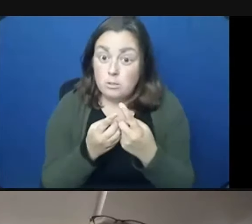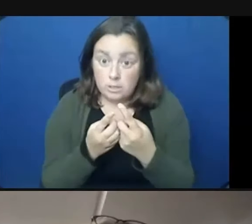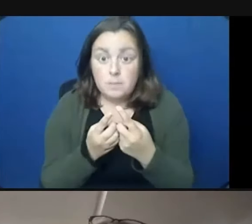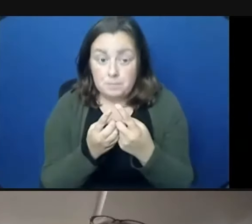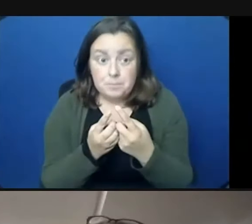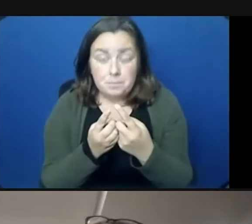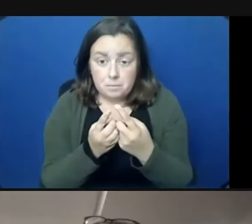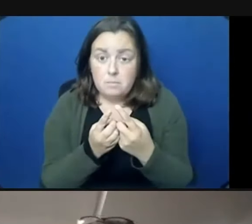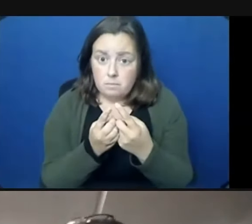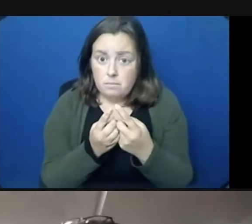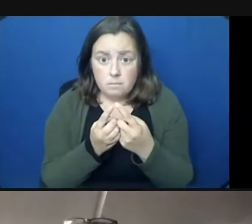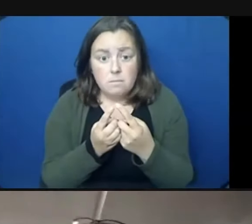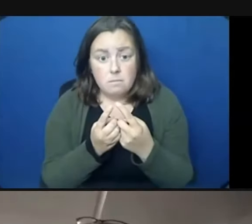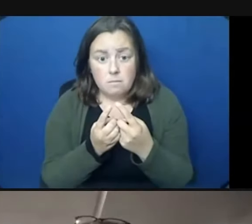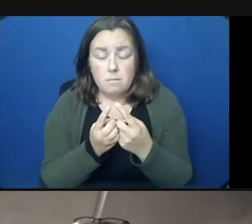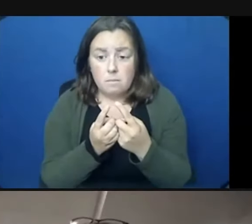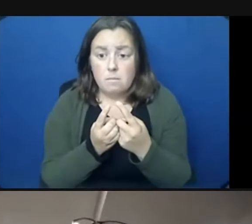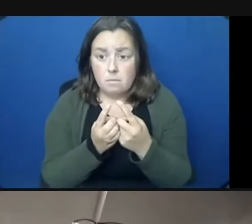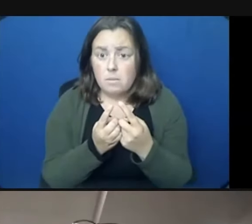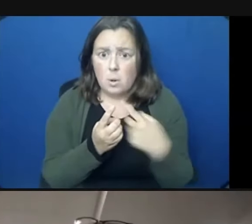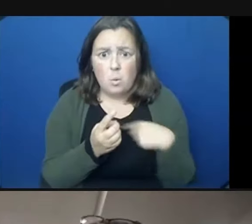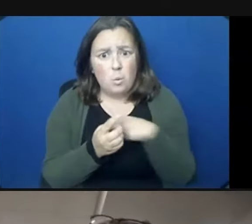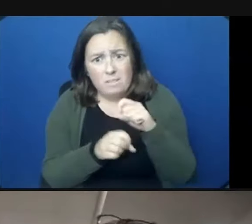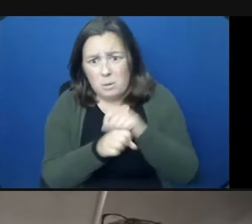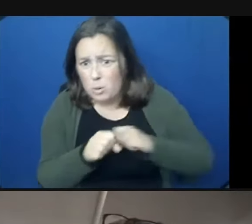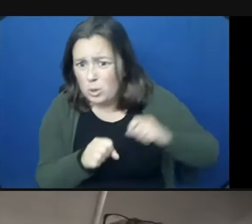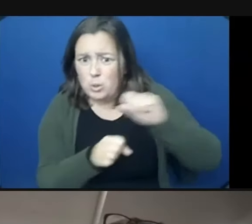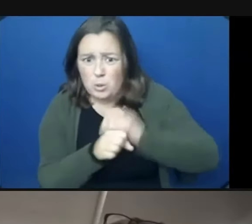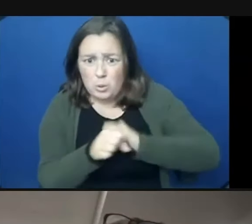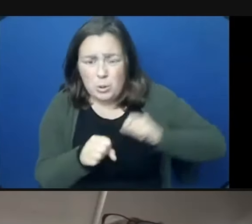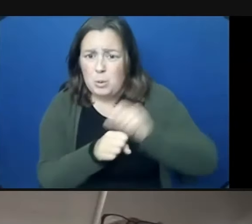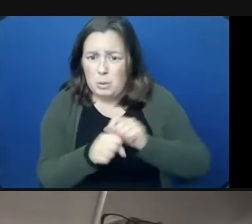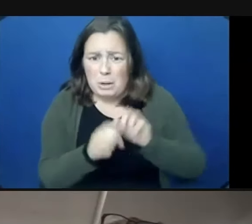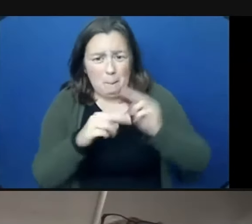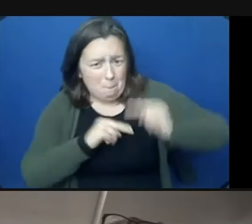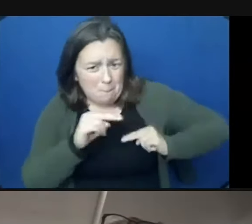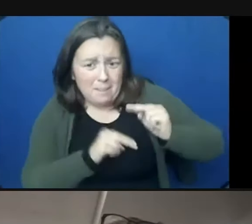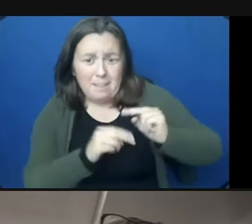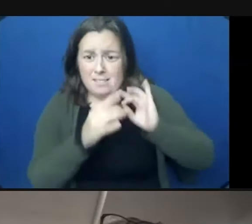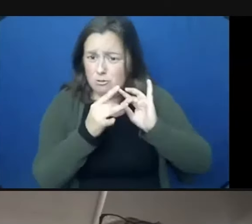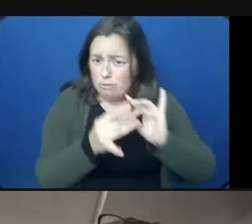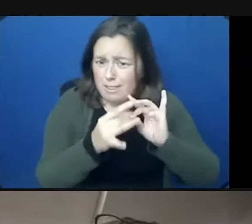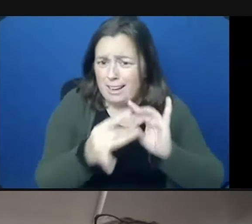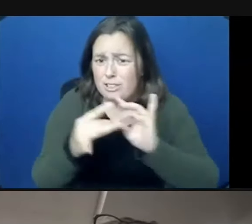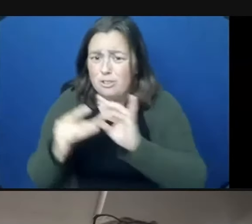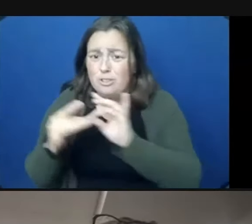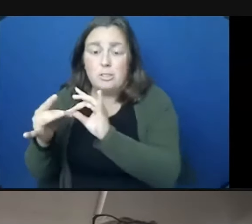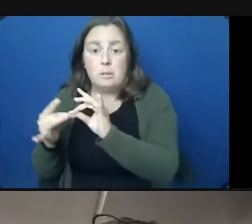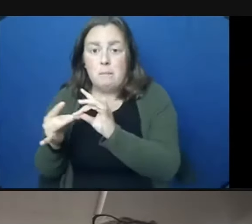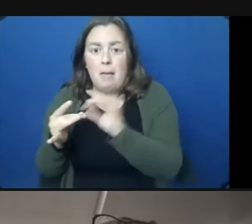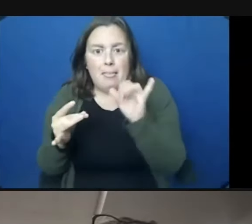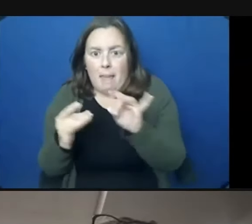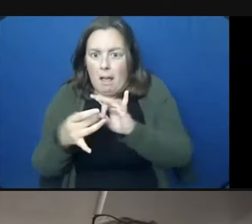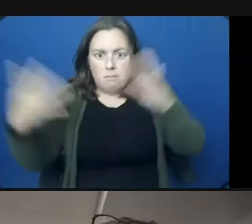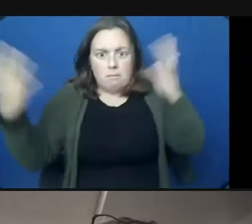And we've spent a lot of times working on these things and building these positive relationships. And we want you to know that that's not going